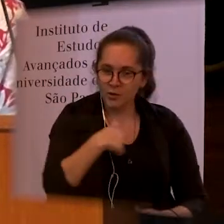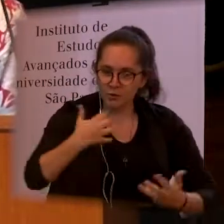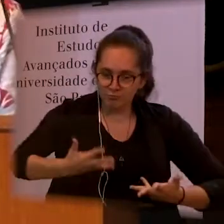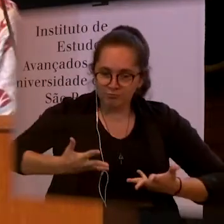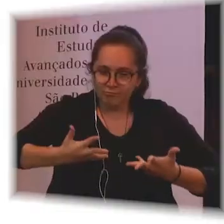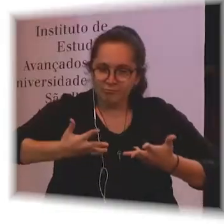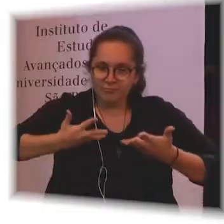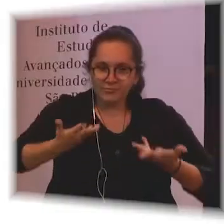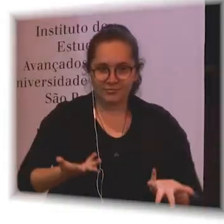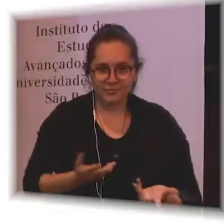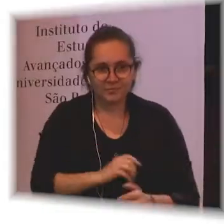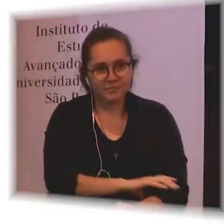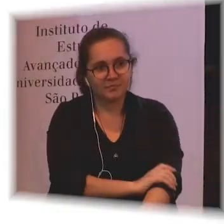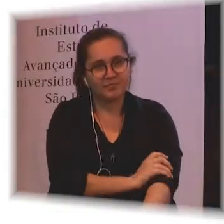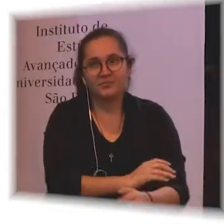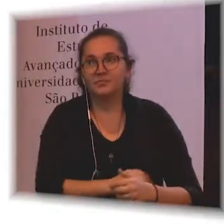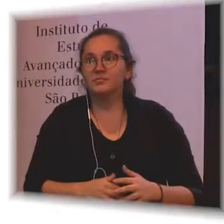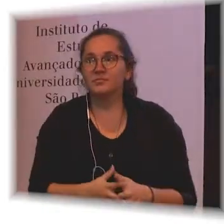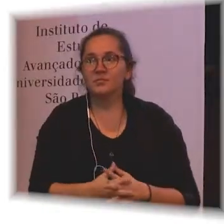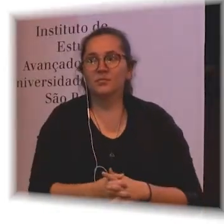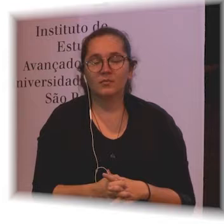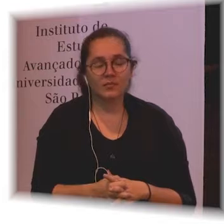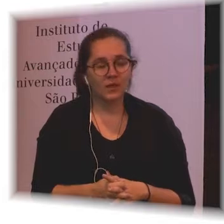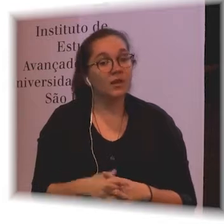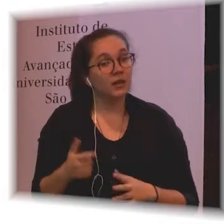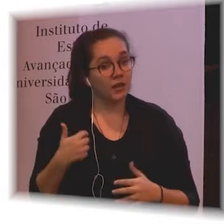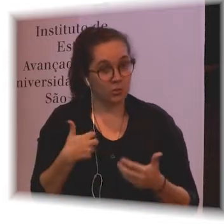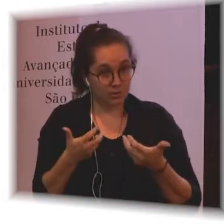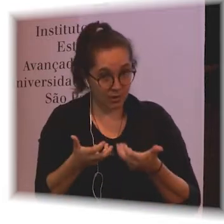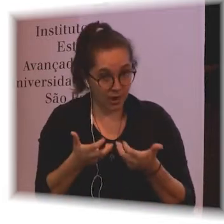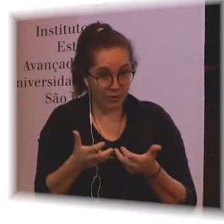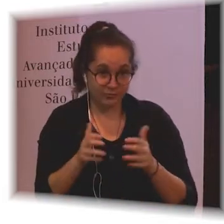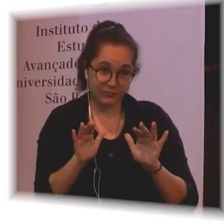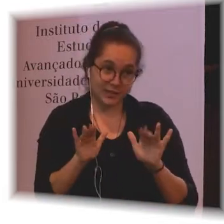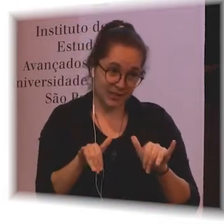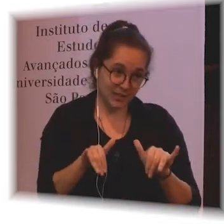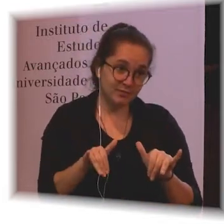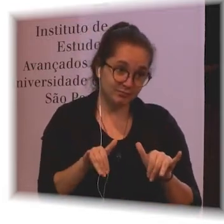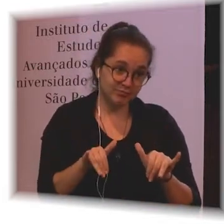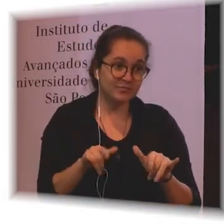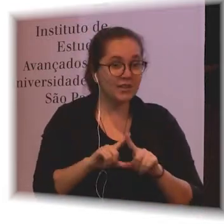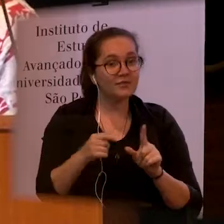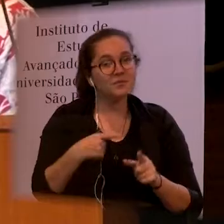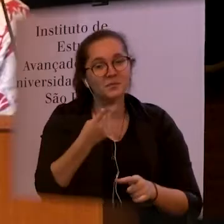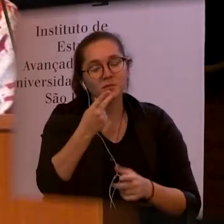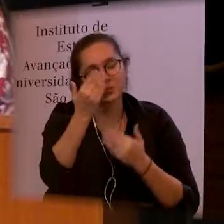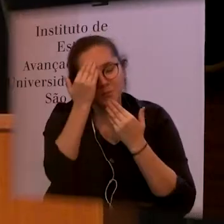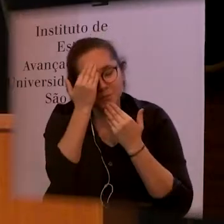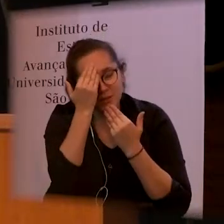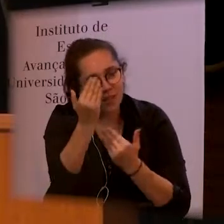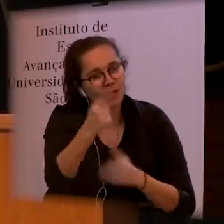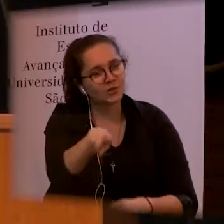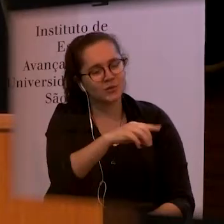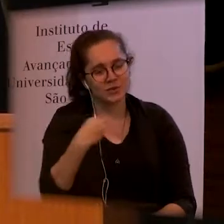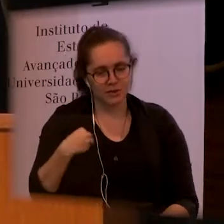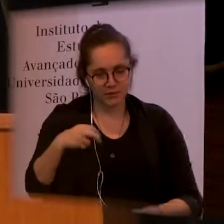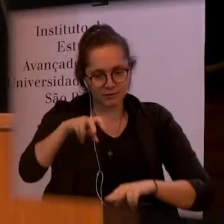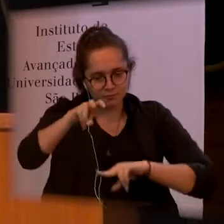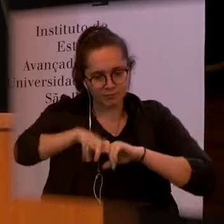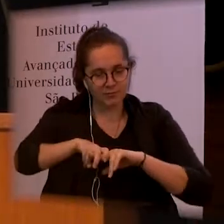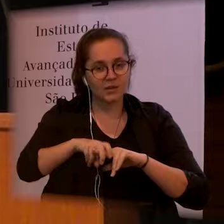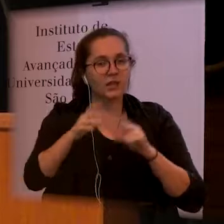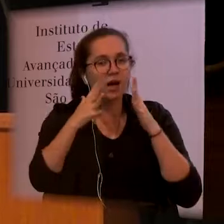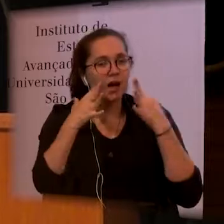So, I want to end there and say thank you so much for your time and attention. Thank you all for coming and for inviting me. And I think we're going to have a